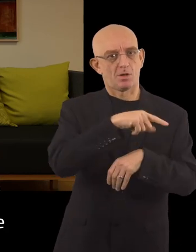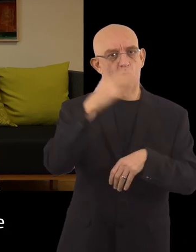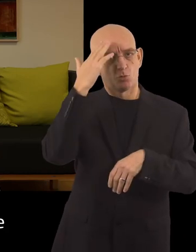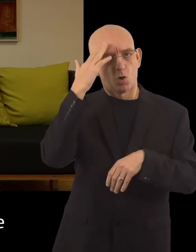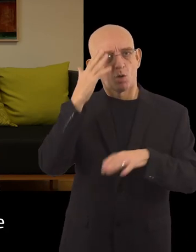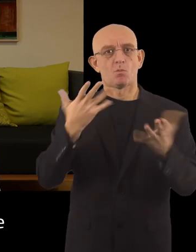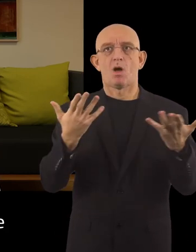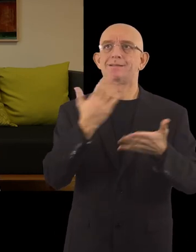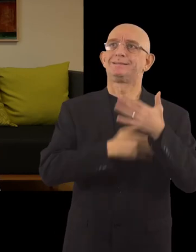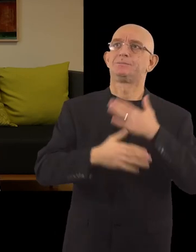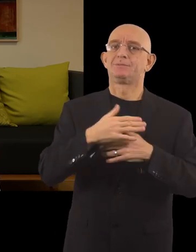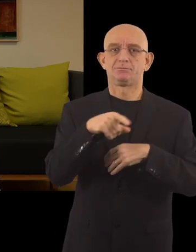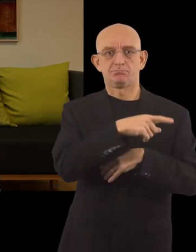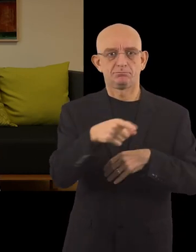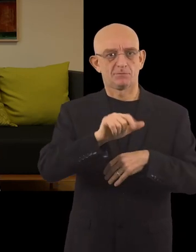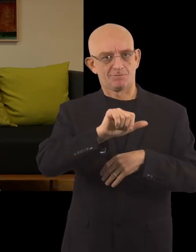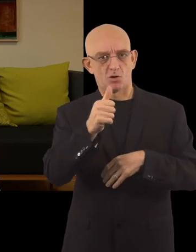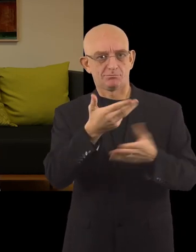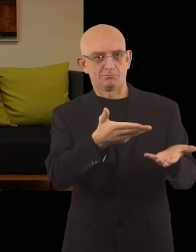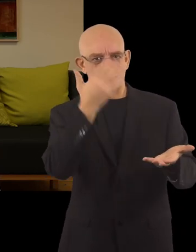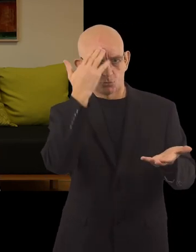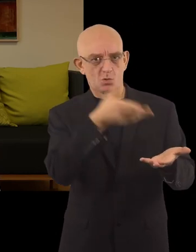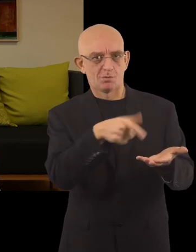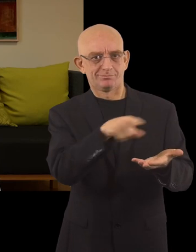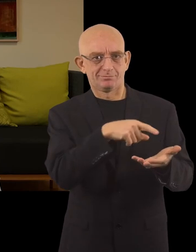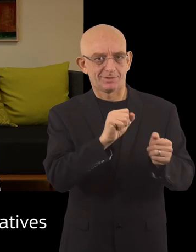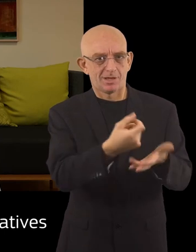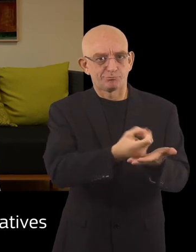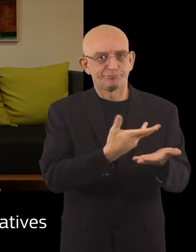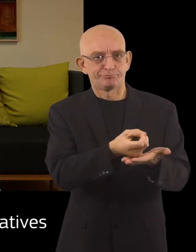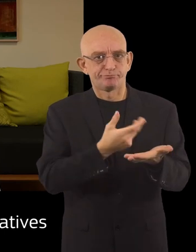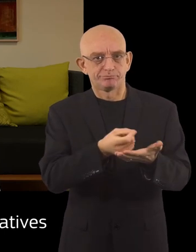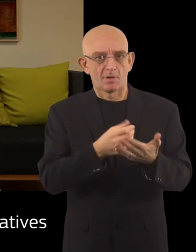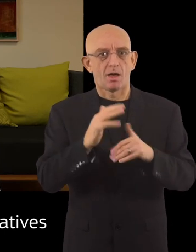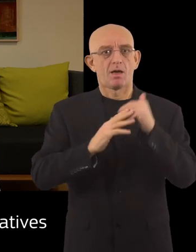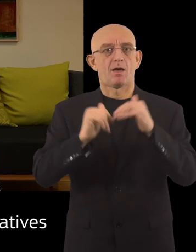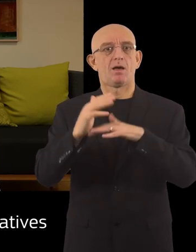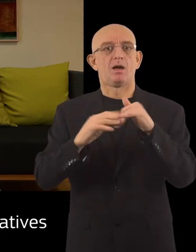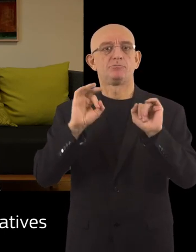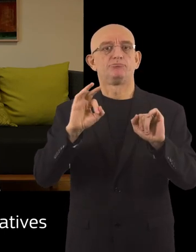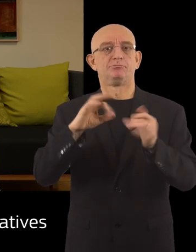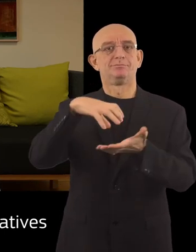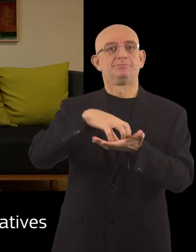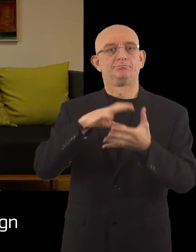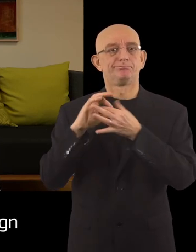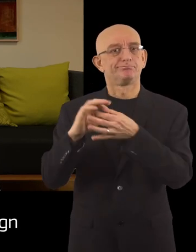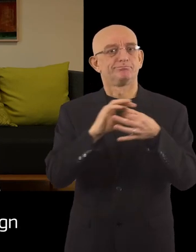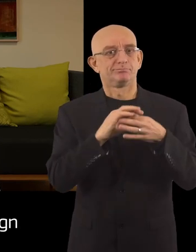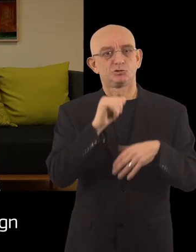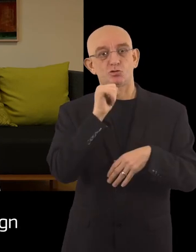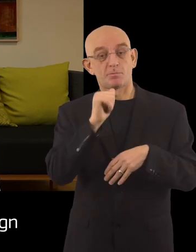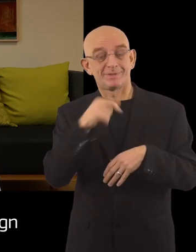-hand experience from their own functional abilities. Inclusive cooperation with the city representatives of